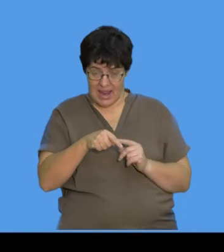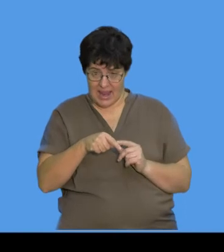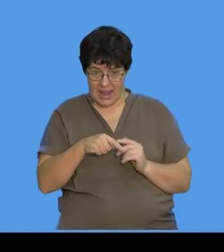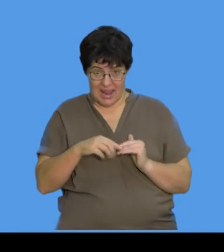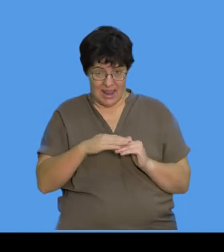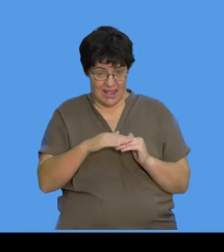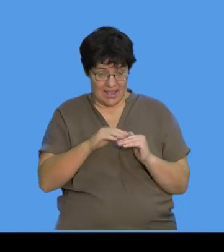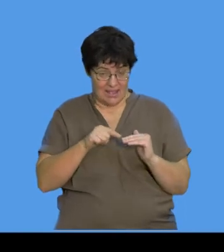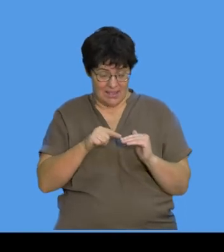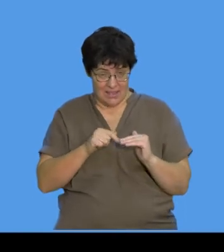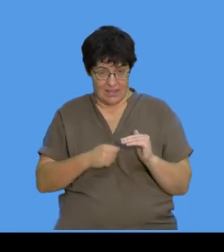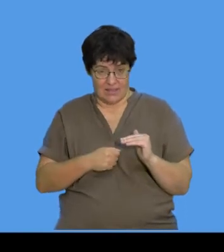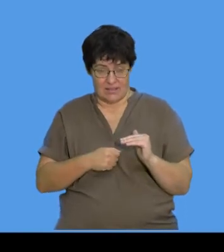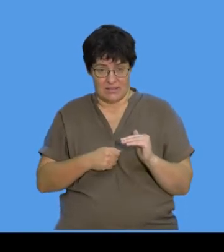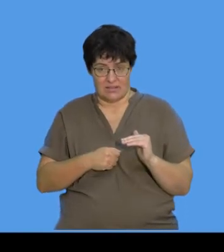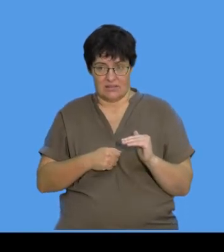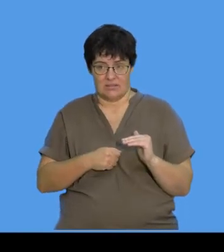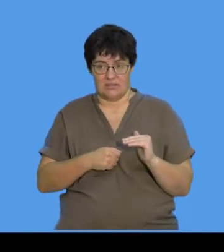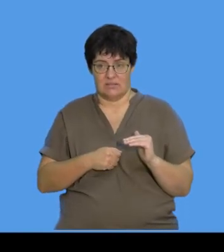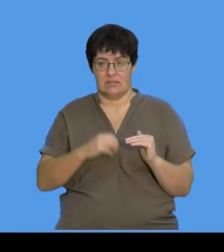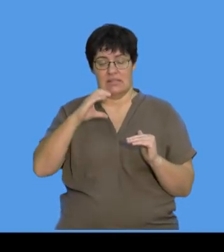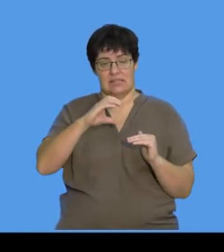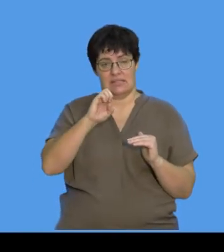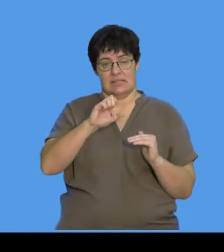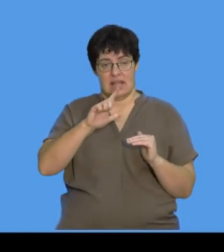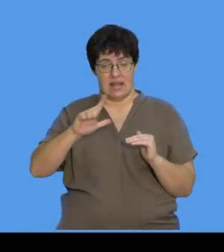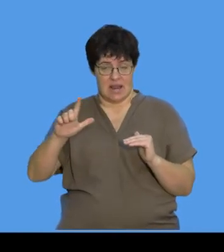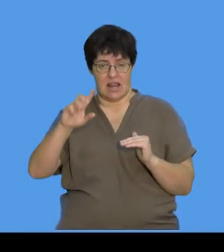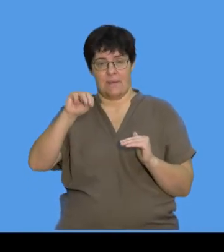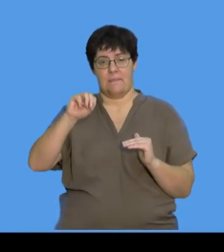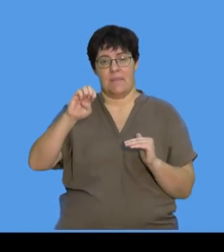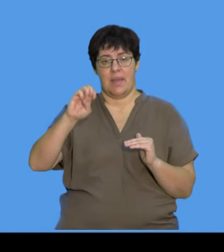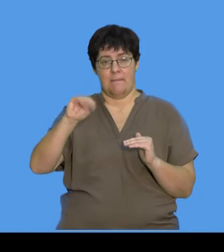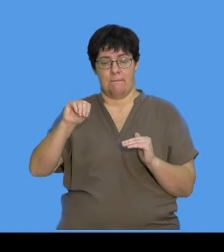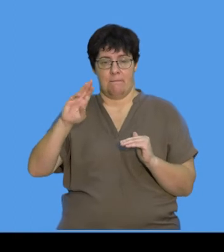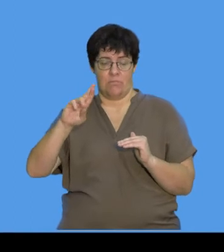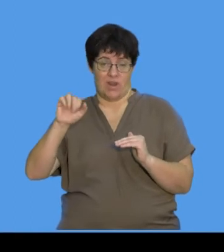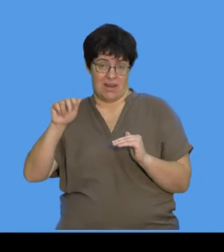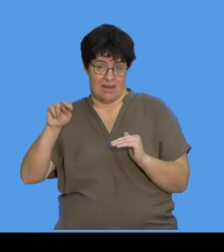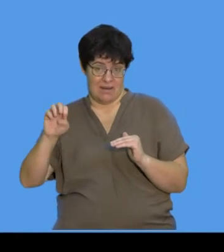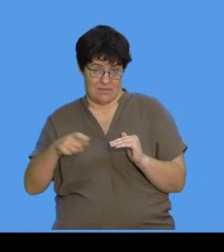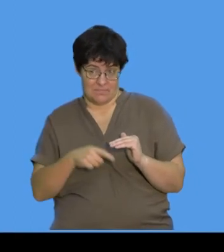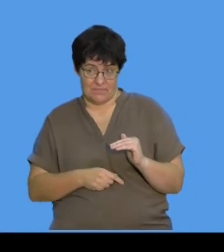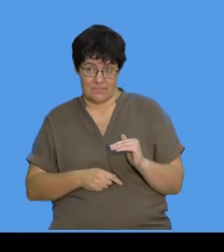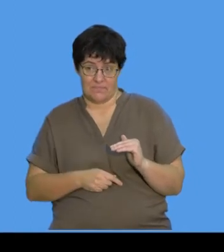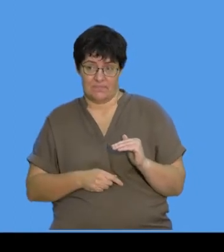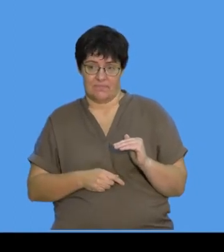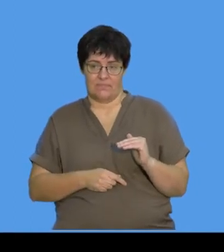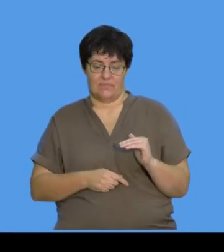So, my A would be the cell membrane. That's the very first layer from the inside.